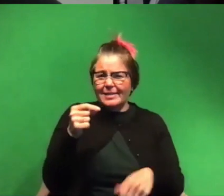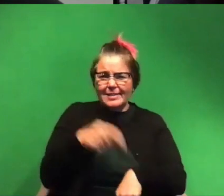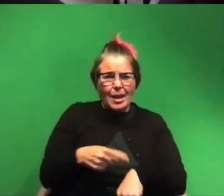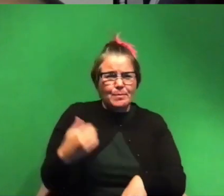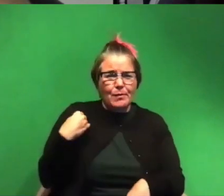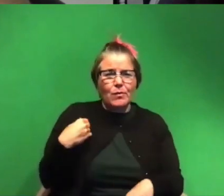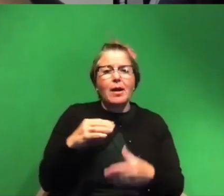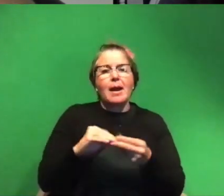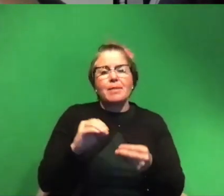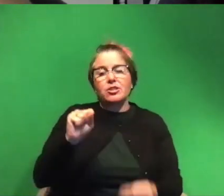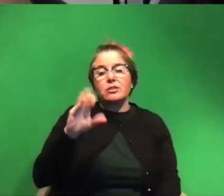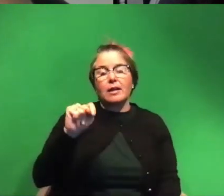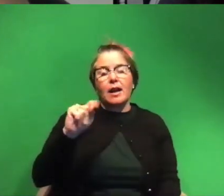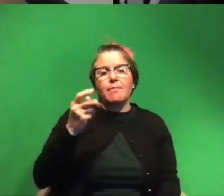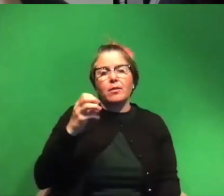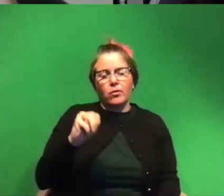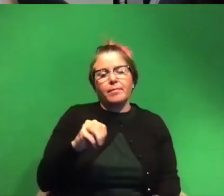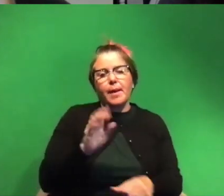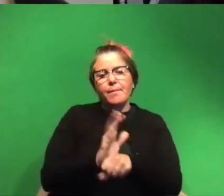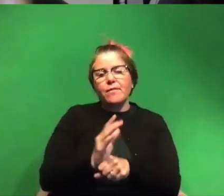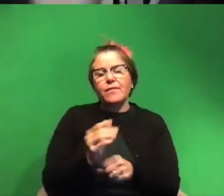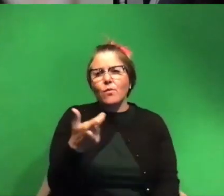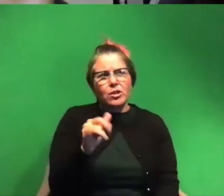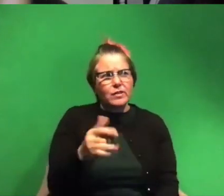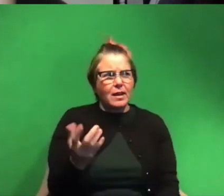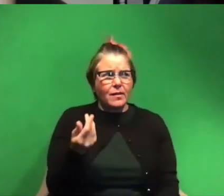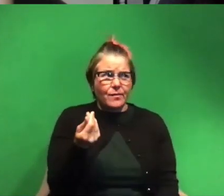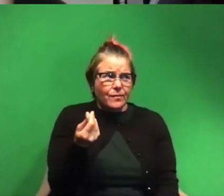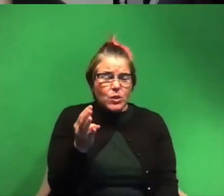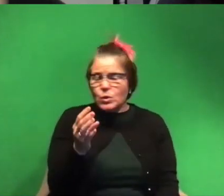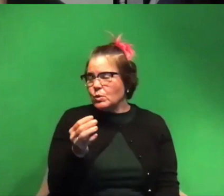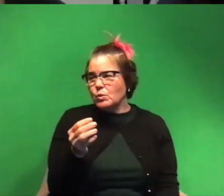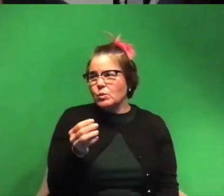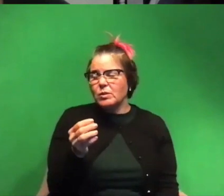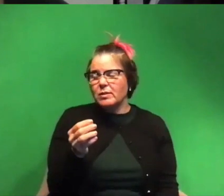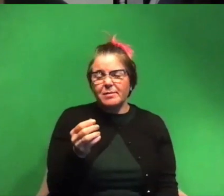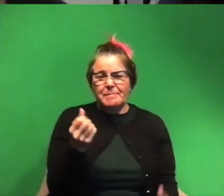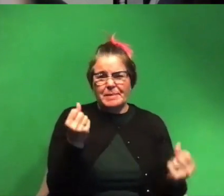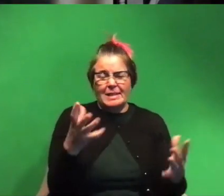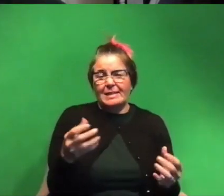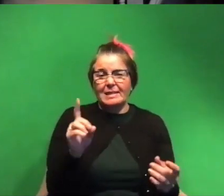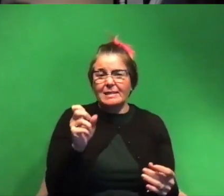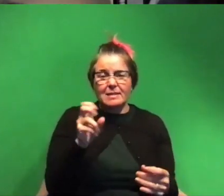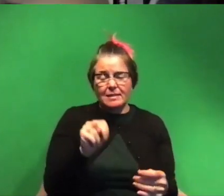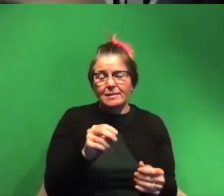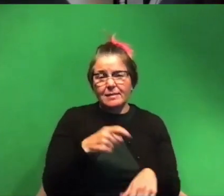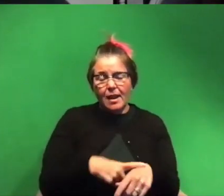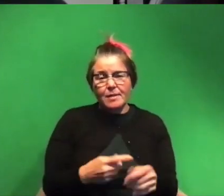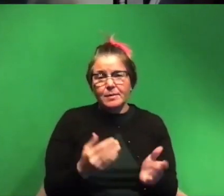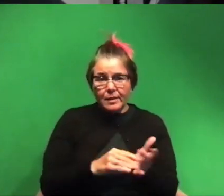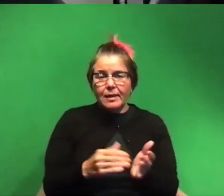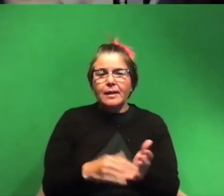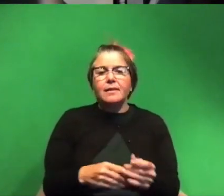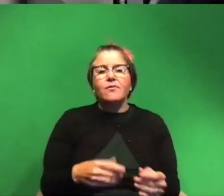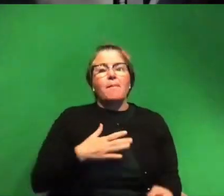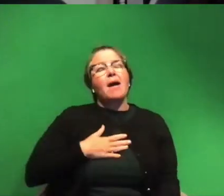mentioned scott program in the presentation i've watched that a few dozen times thus far um you know i think at least for